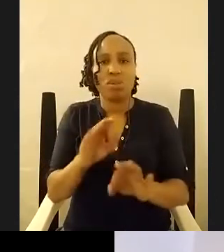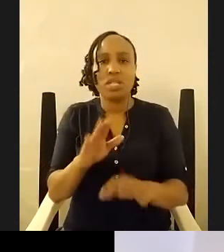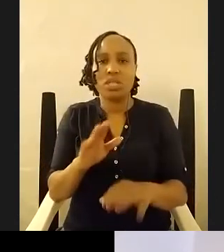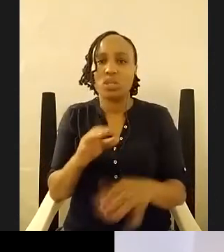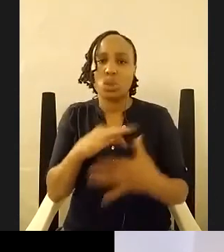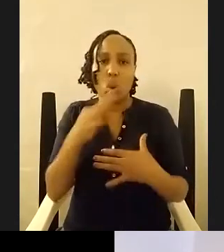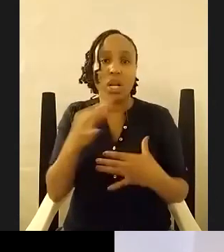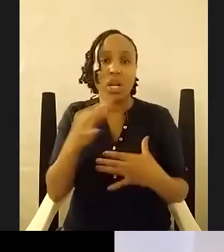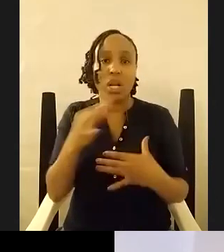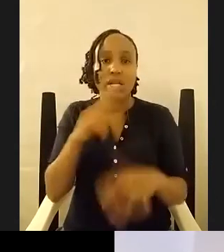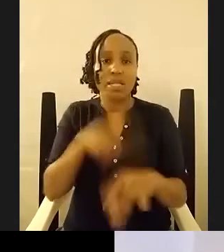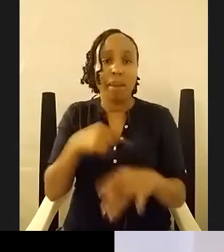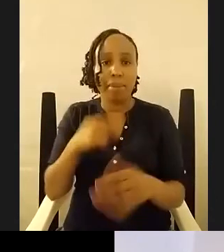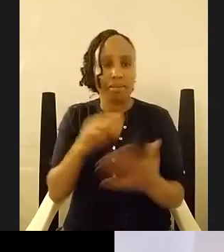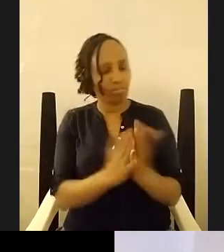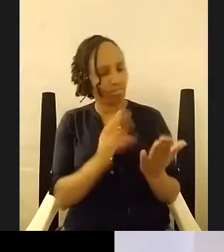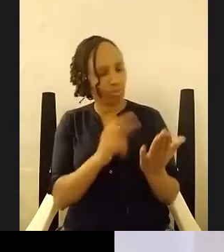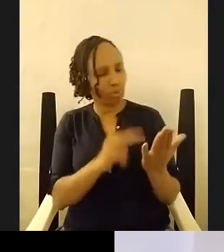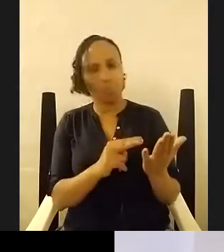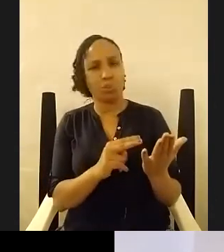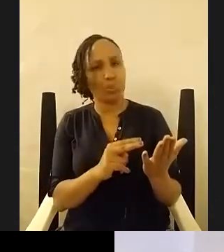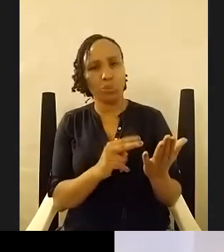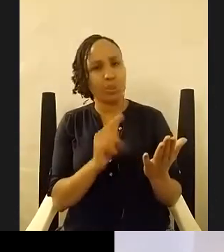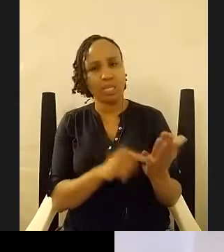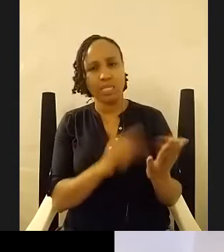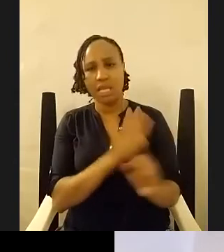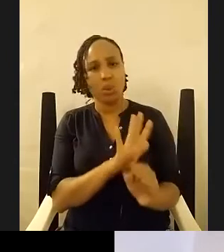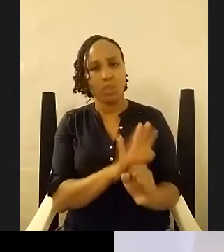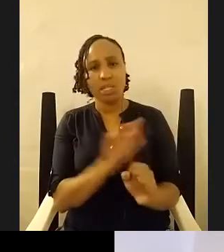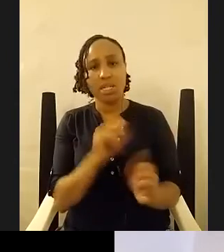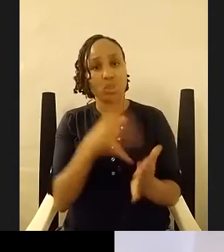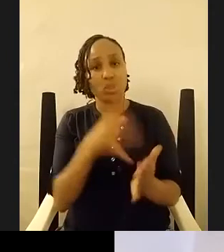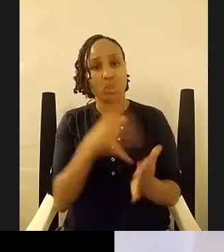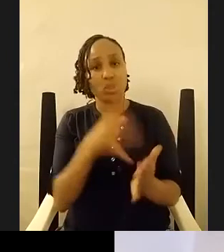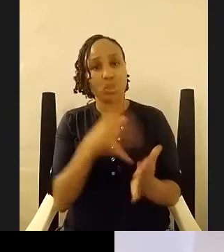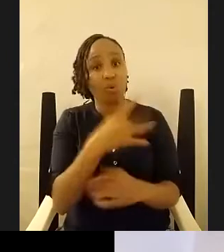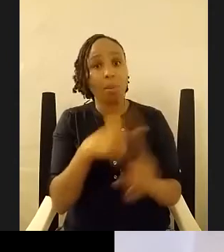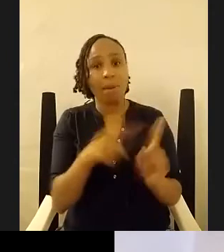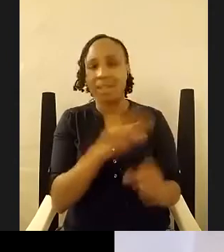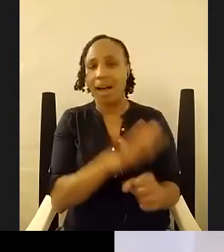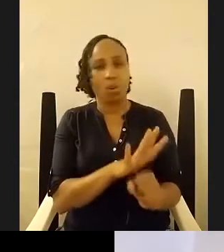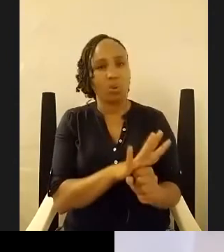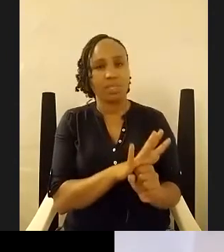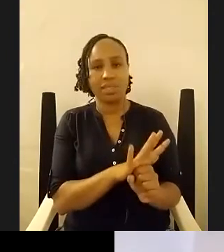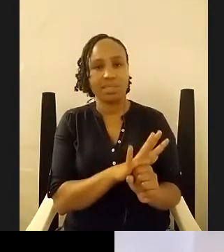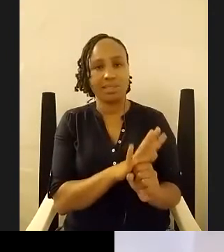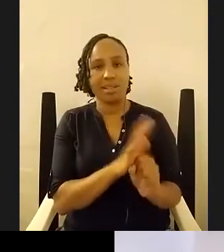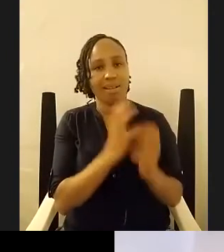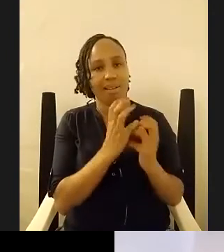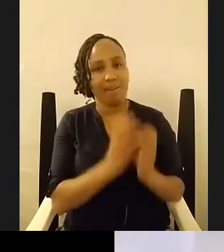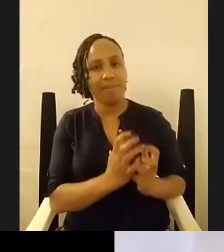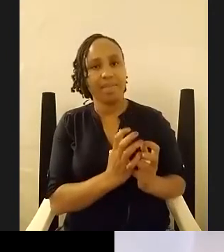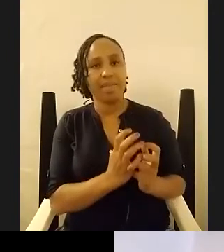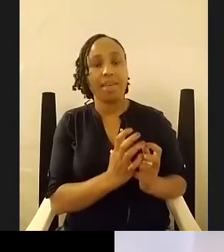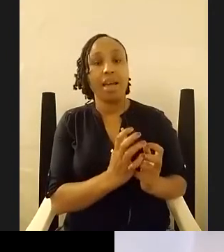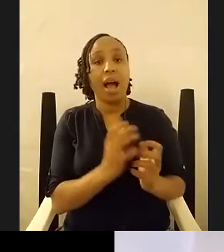this is this is a lot it was beautiful but it was also a lot and i found and you can't i don't think life is like that but